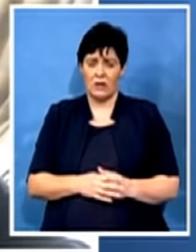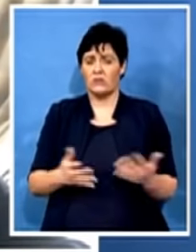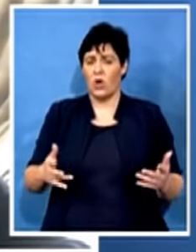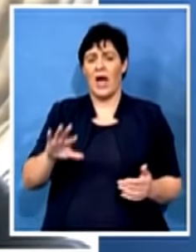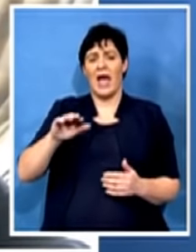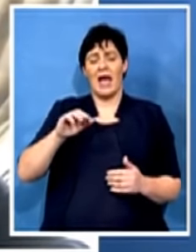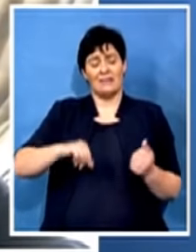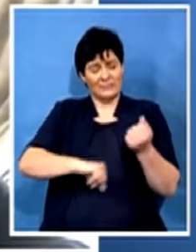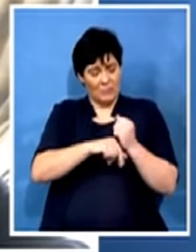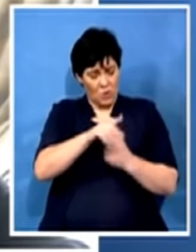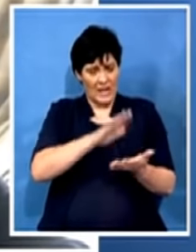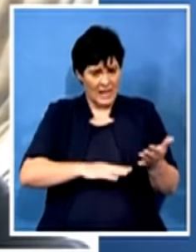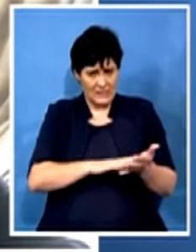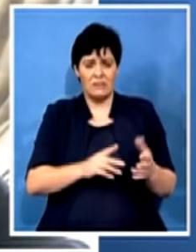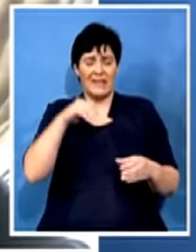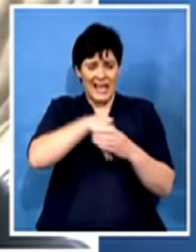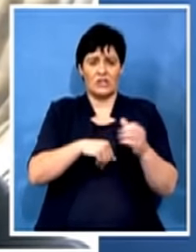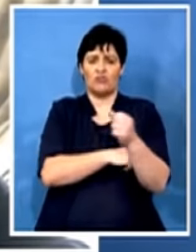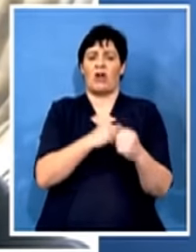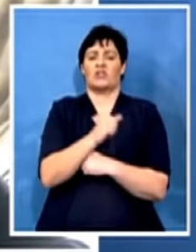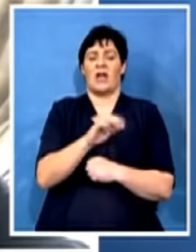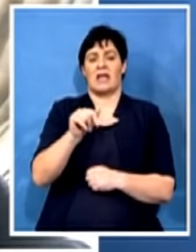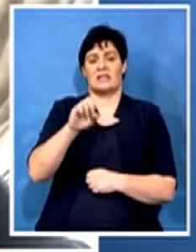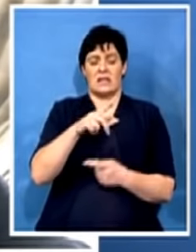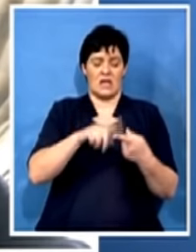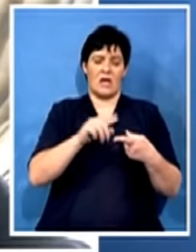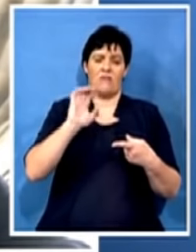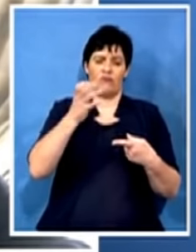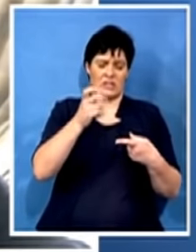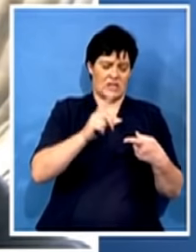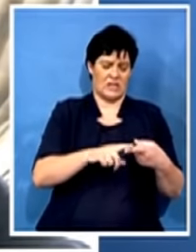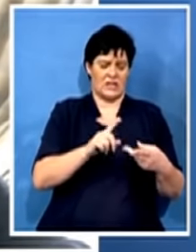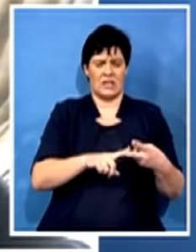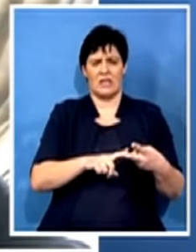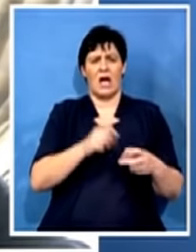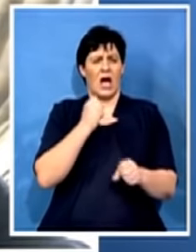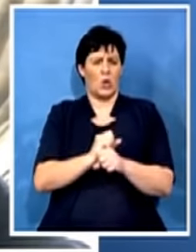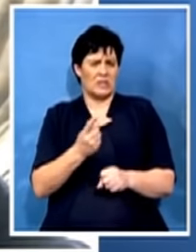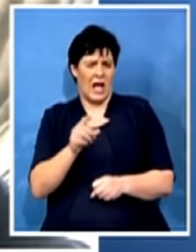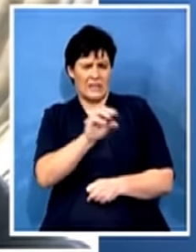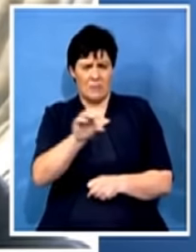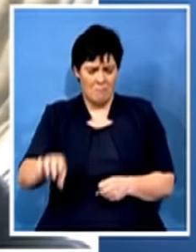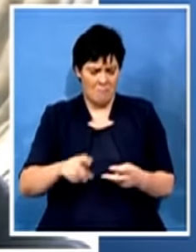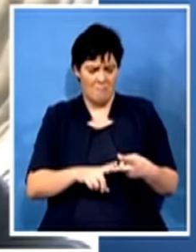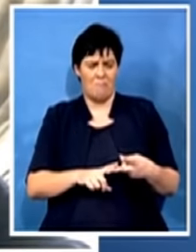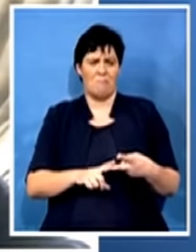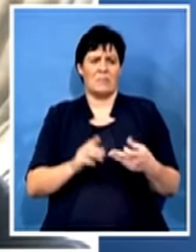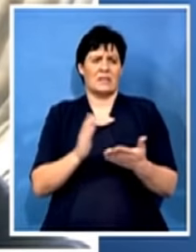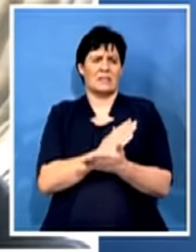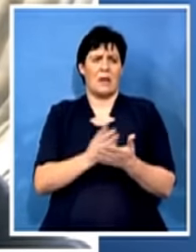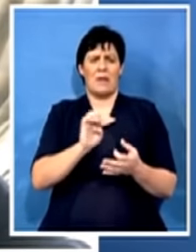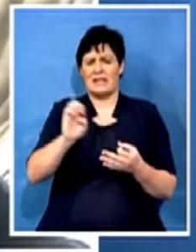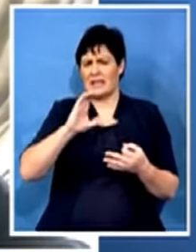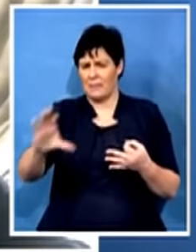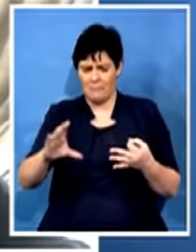of the ANC in the Free State, pockets of the ANC in Khaoteng, some structures within the East Nk province, which are seemingly aligned to